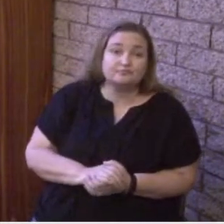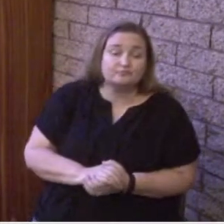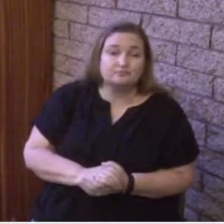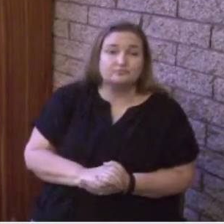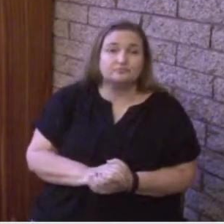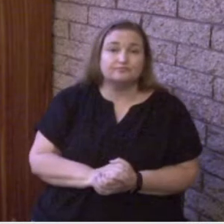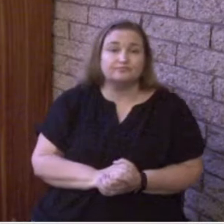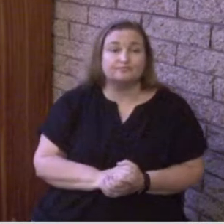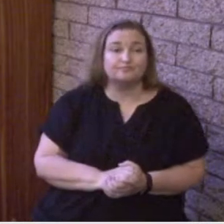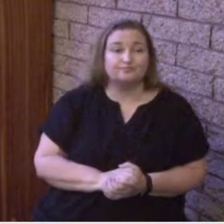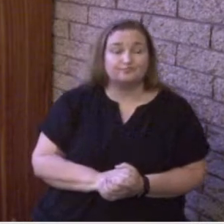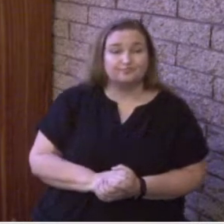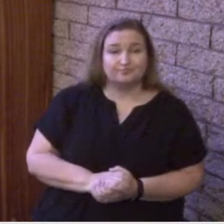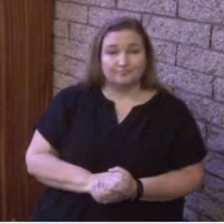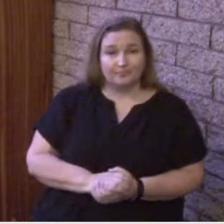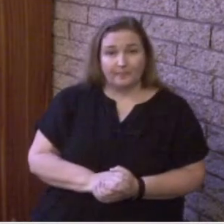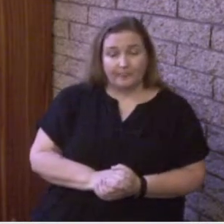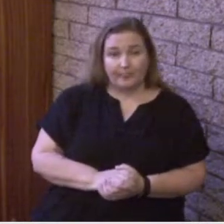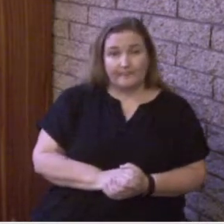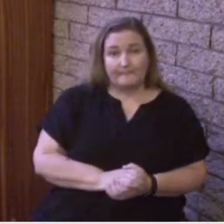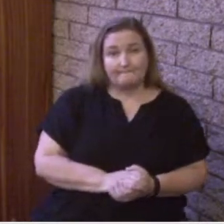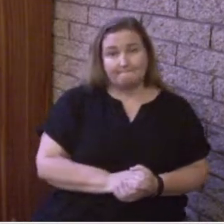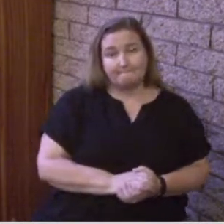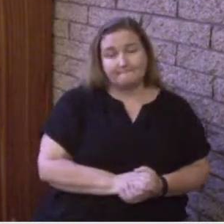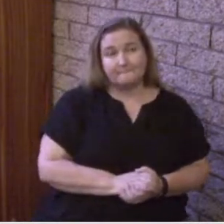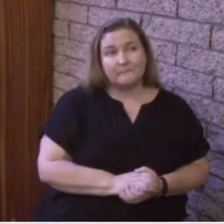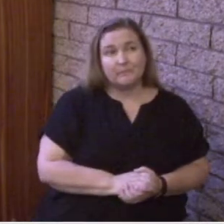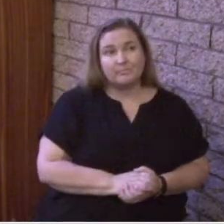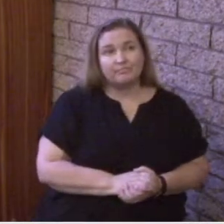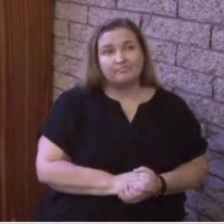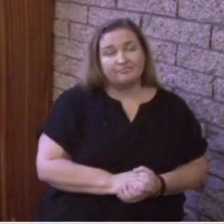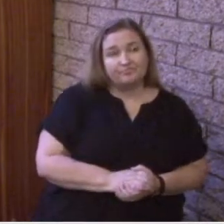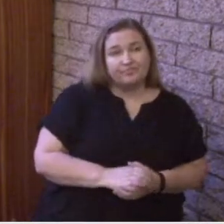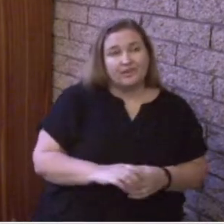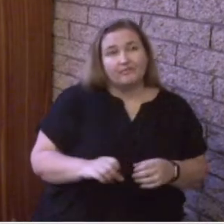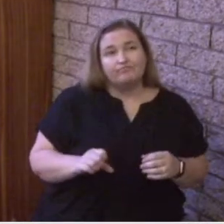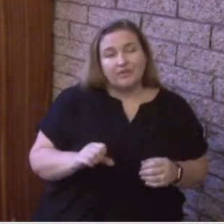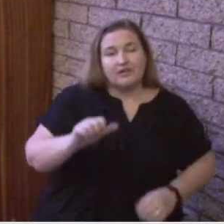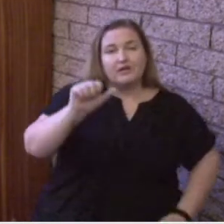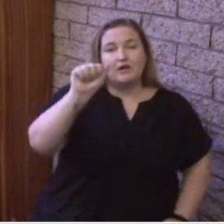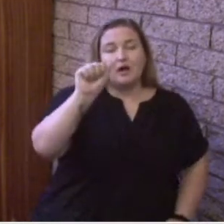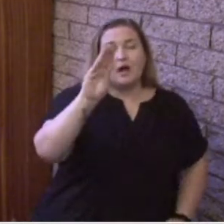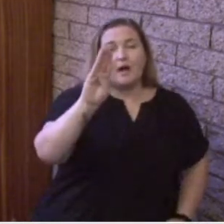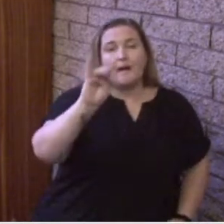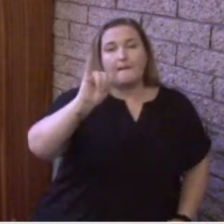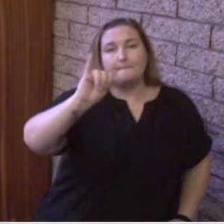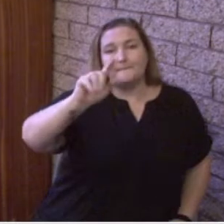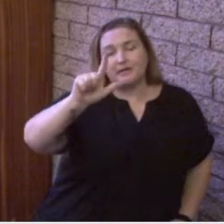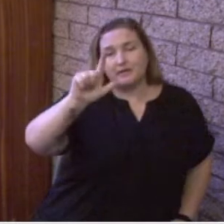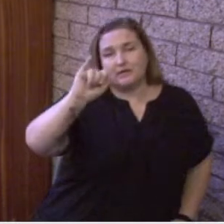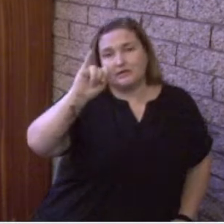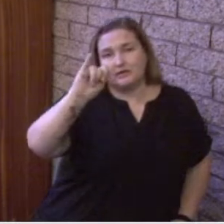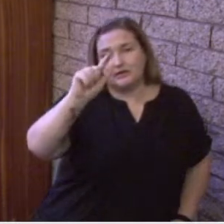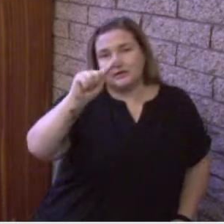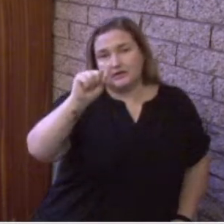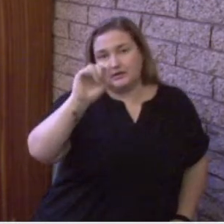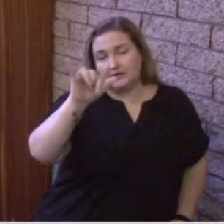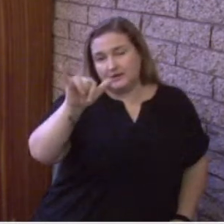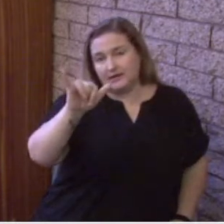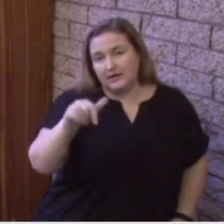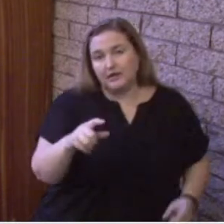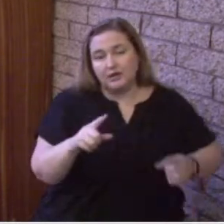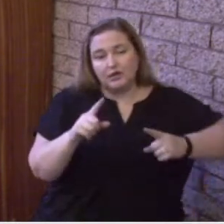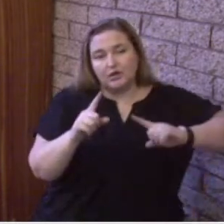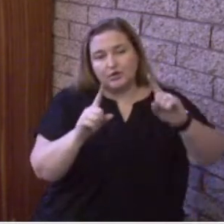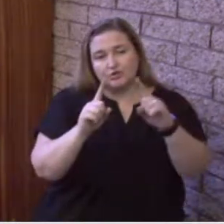The ability to understand the Word. That means that these words on the page, they come to life because we have a desire